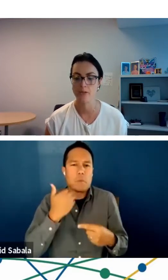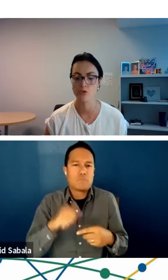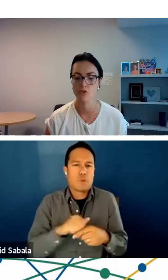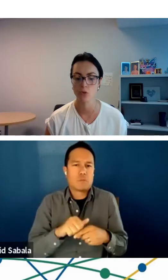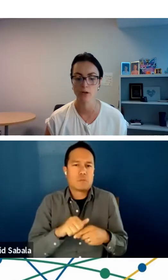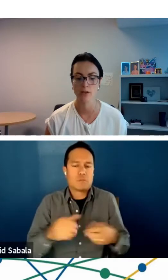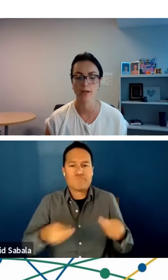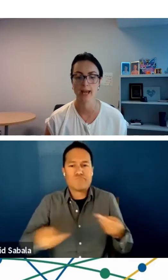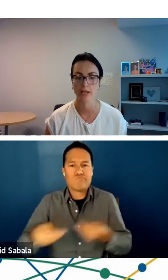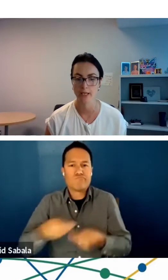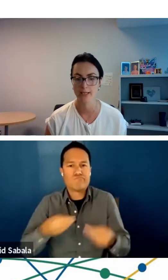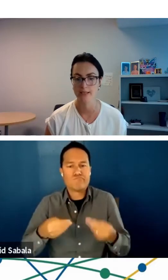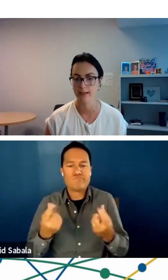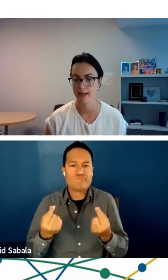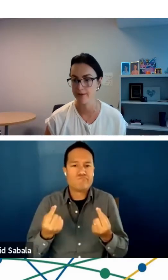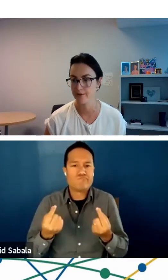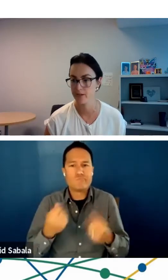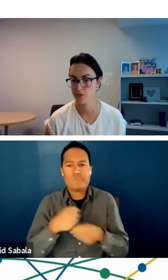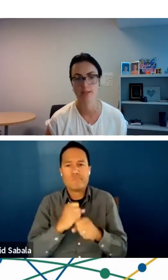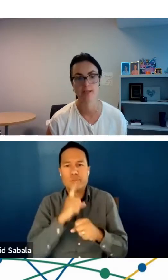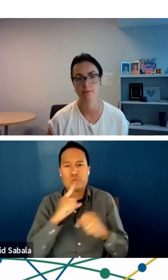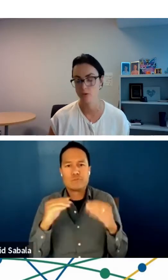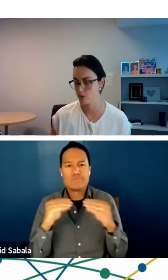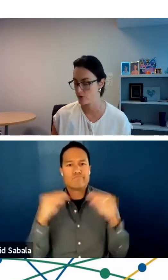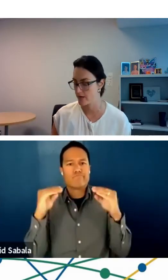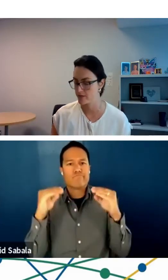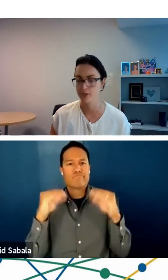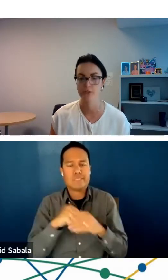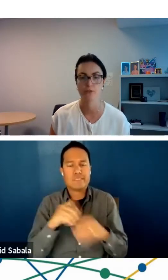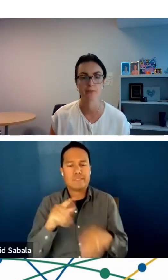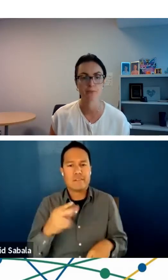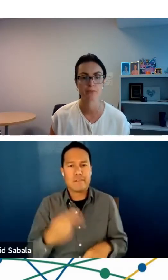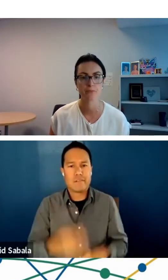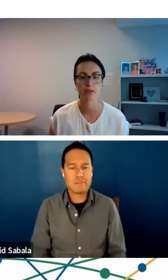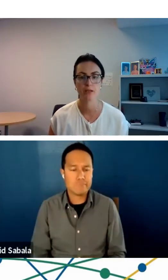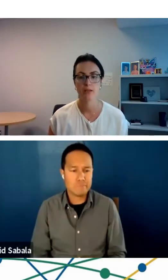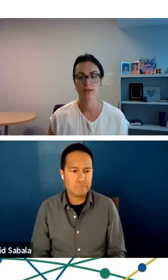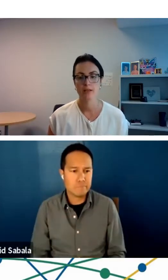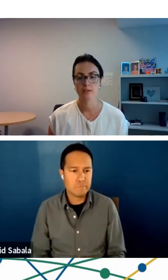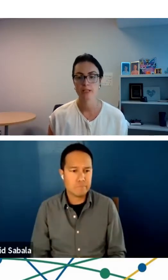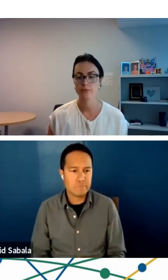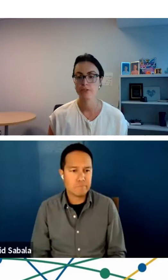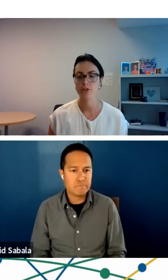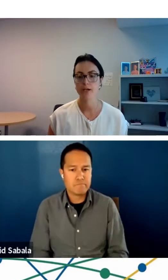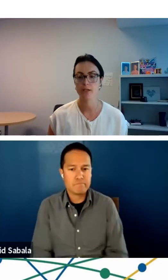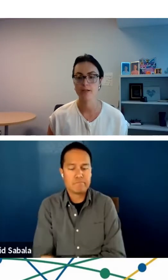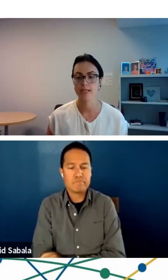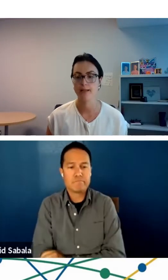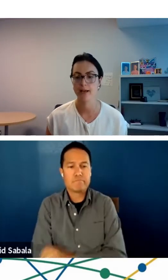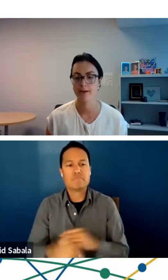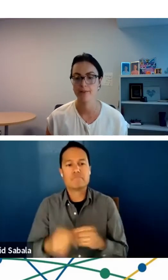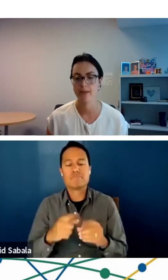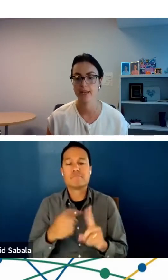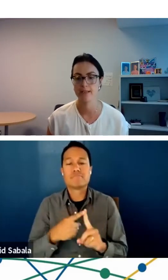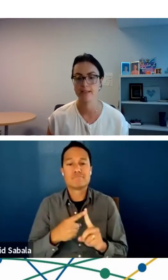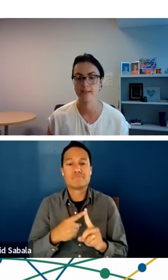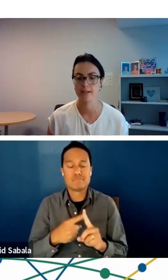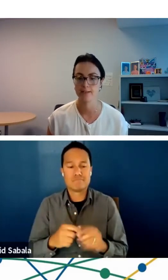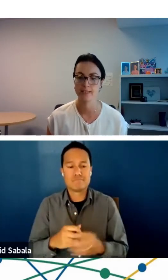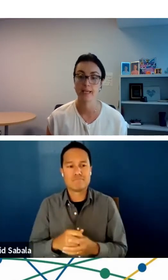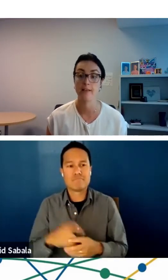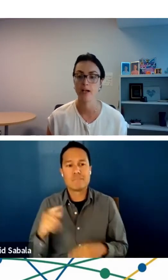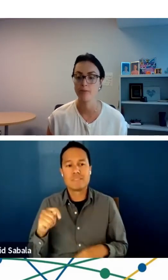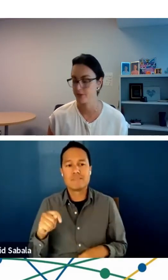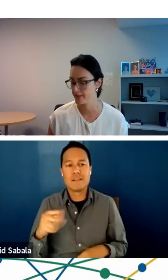ensure equity in telehealth as well as some future directions. So let's first talk about telehealth and